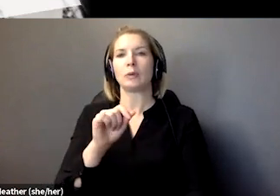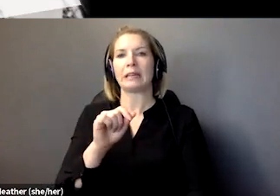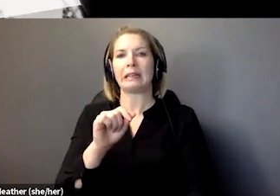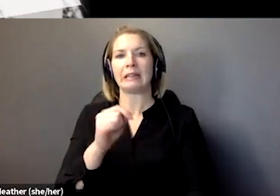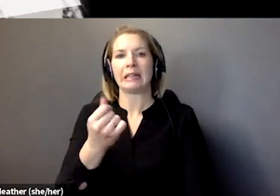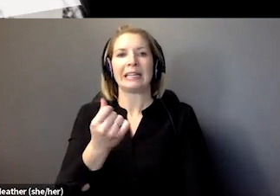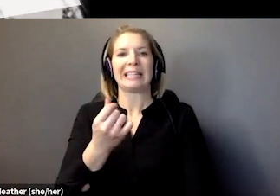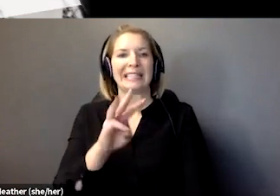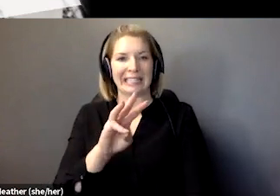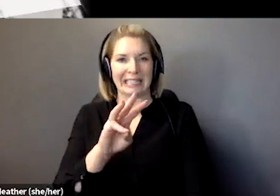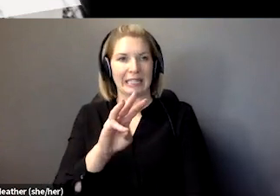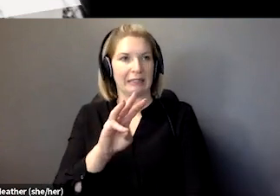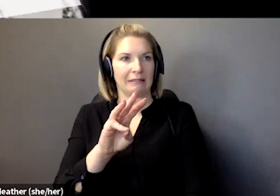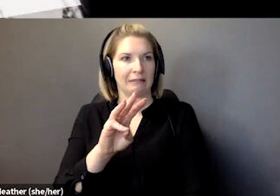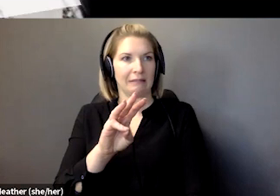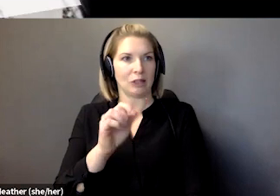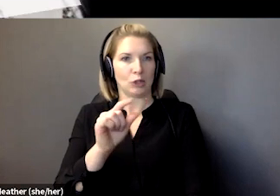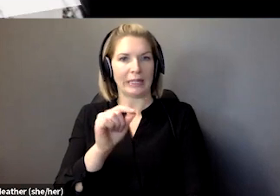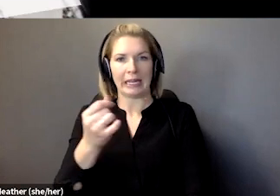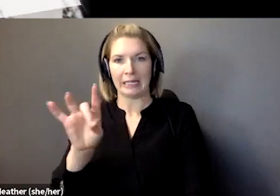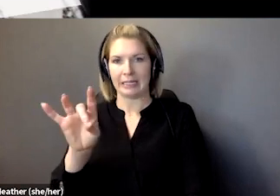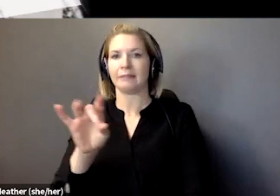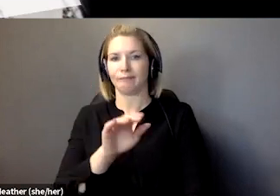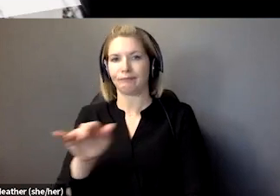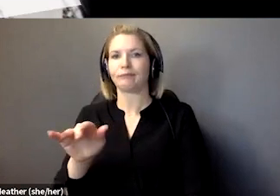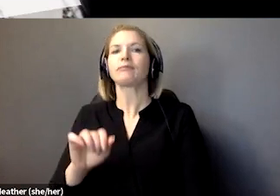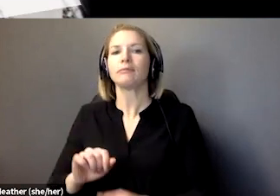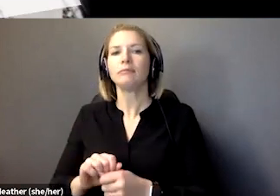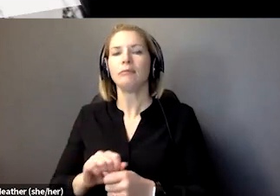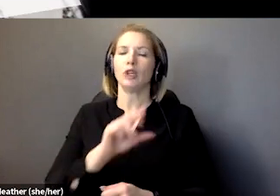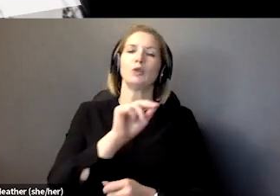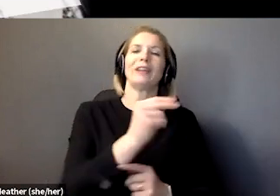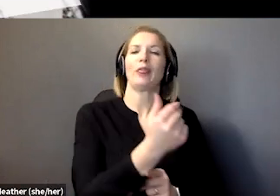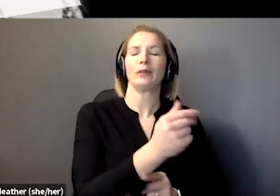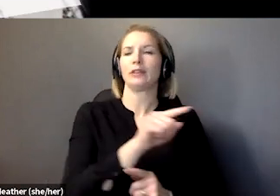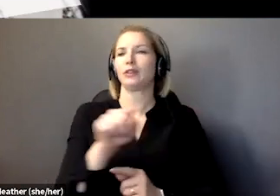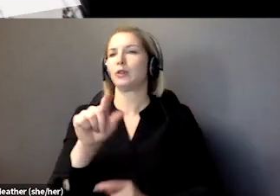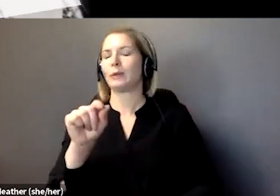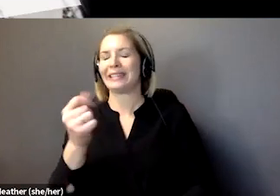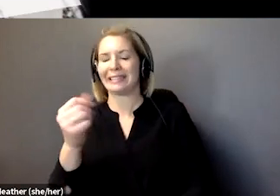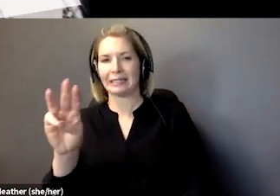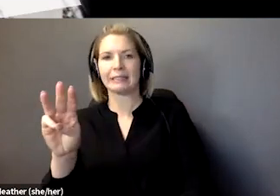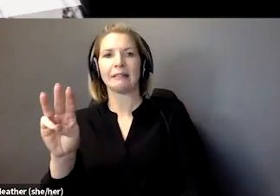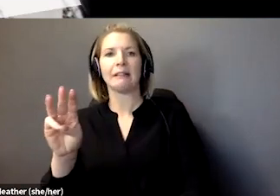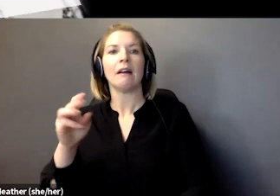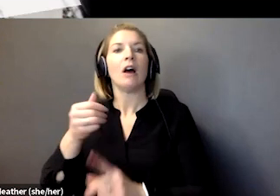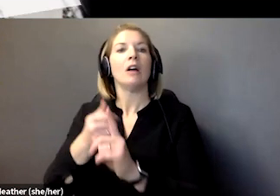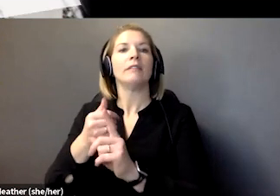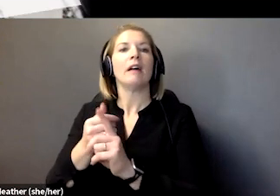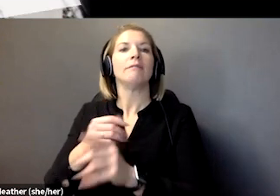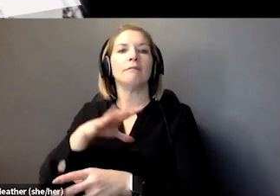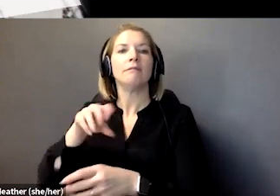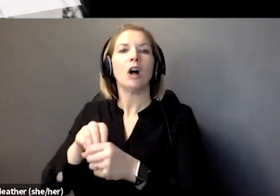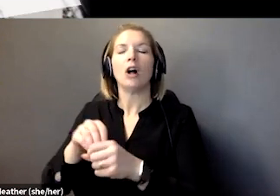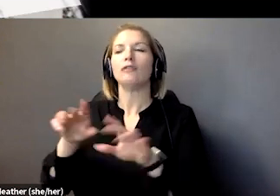Executive Chair and Director of the Melbourne Disability Institute at the